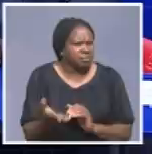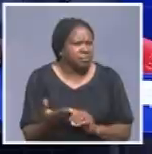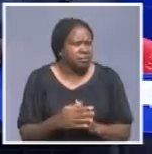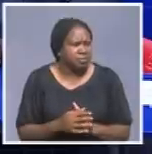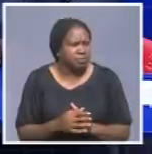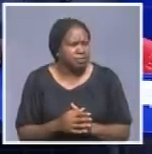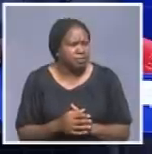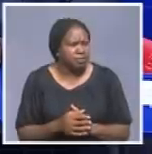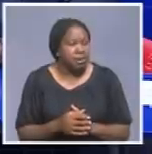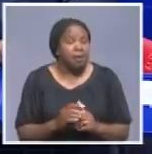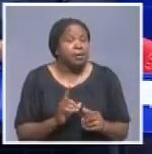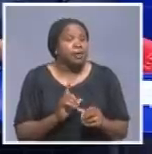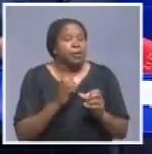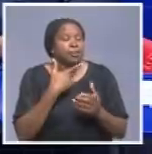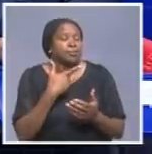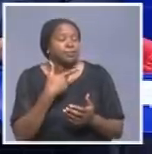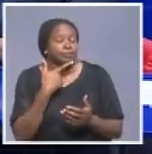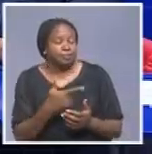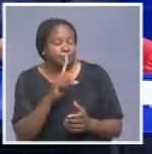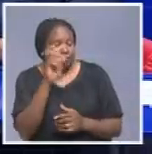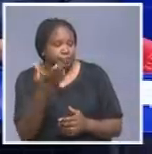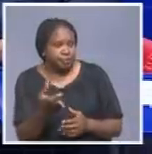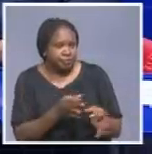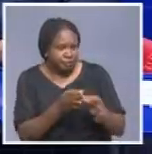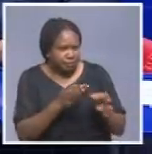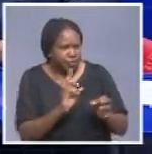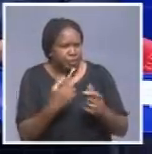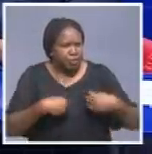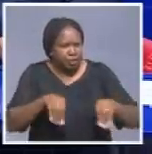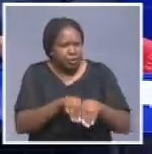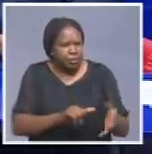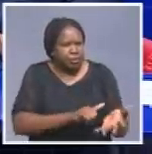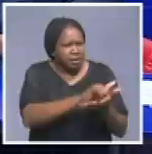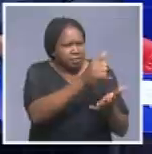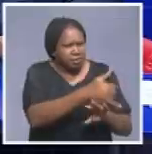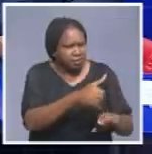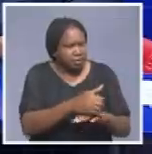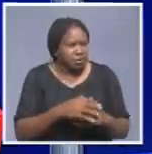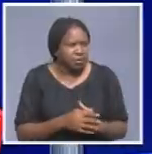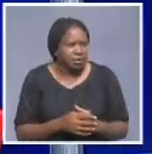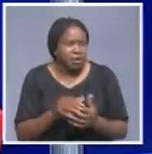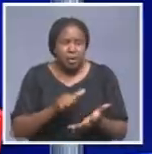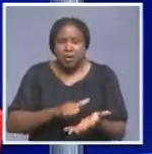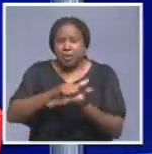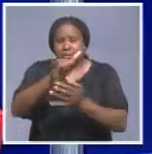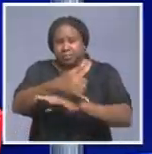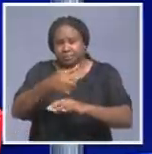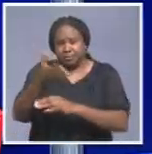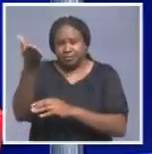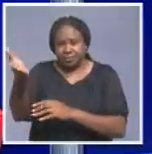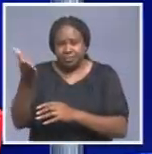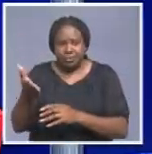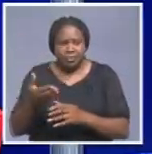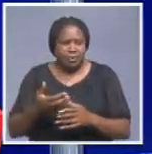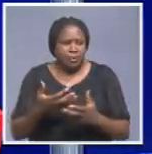Let me just explain what we are doing at the airport. At the airport, we have